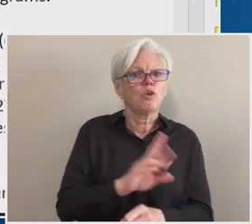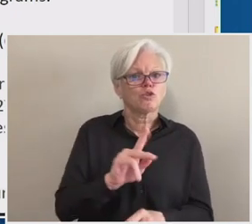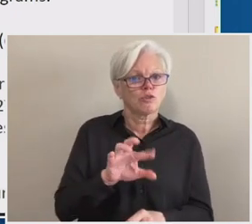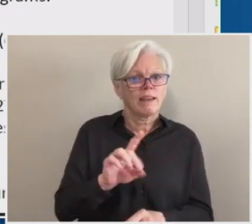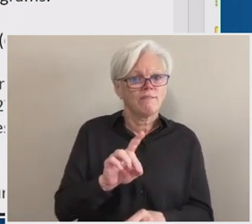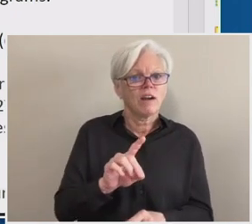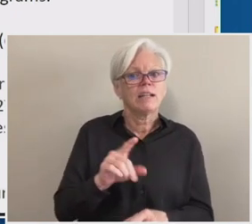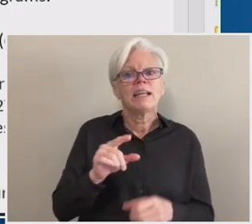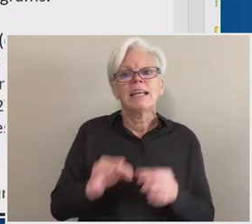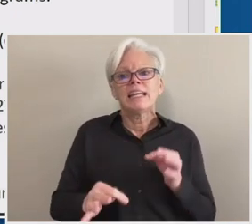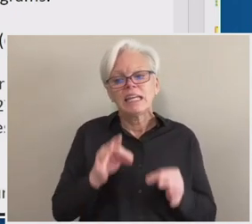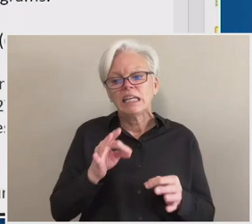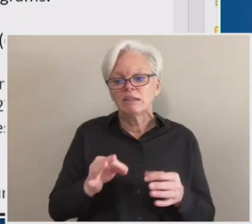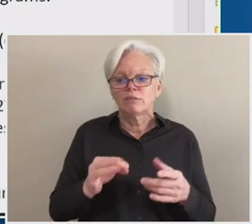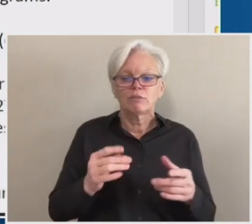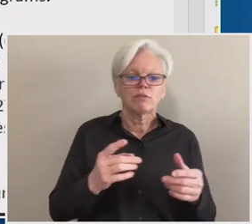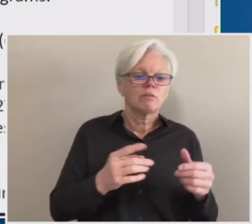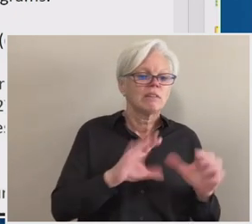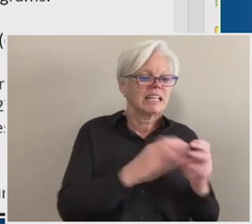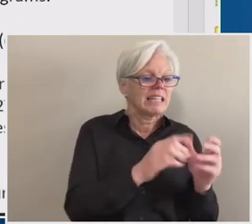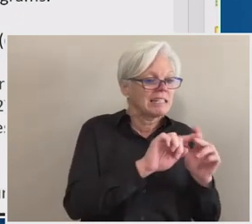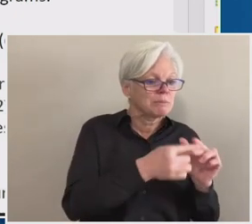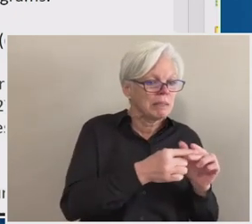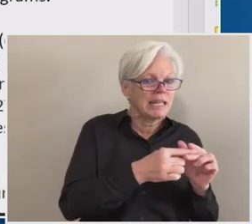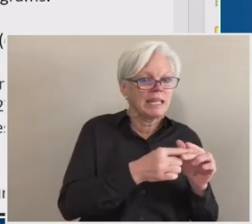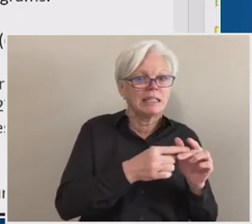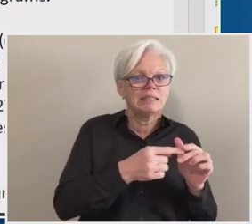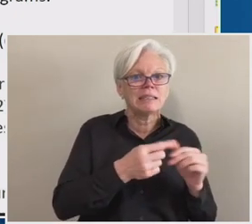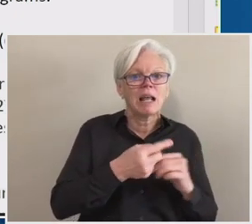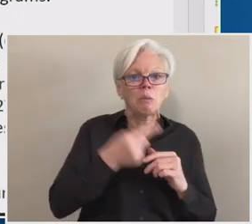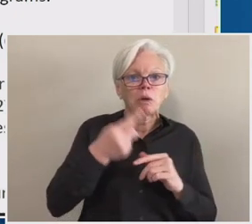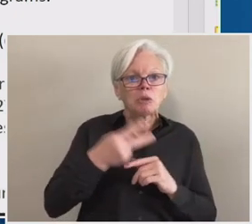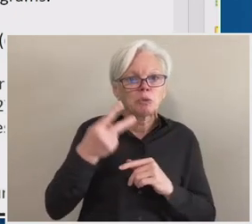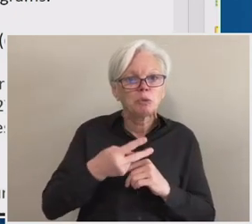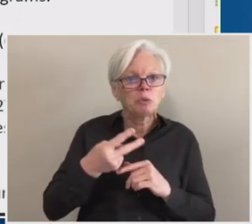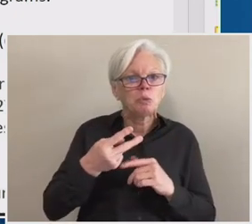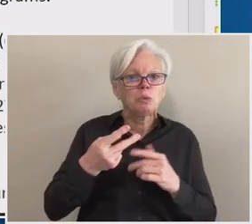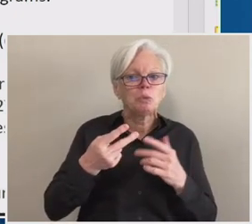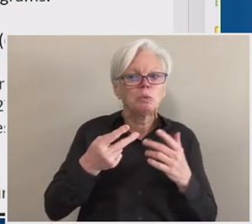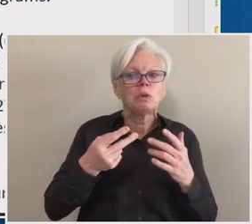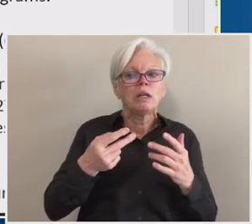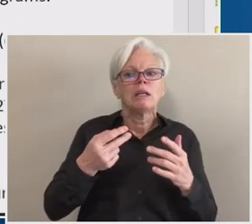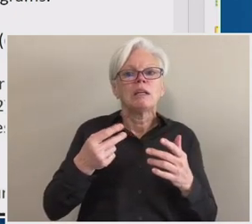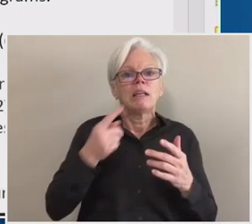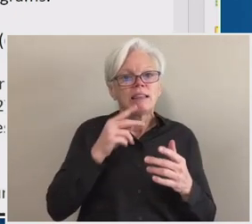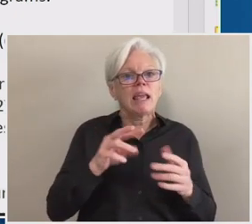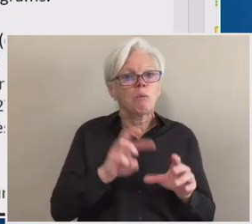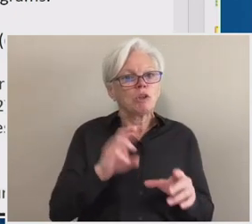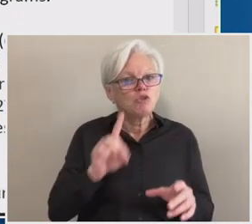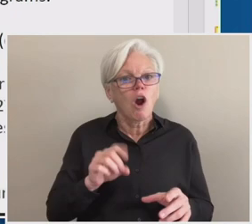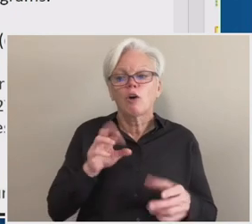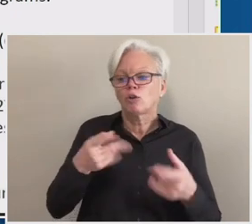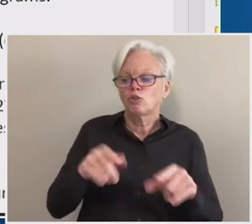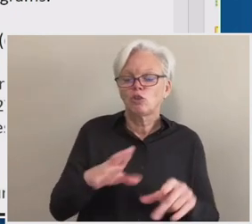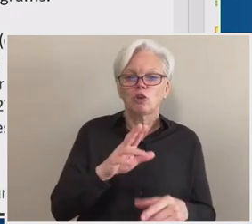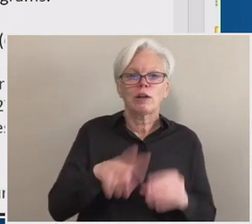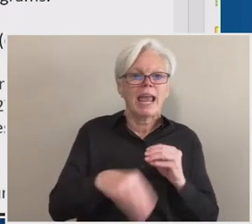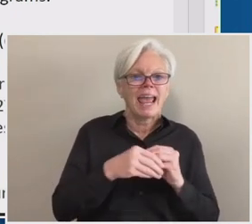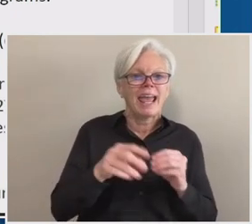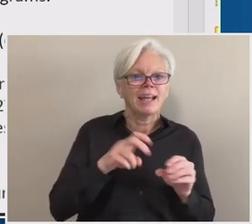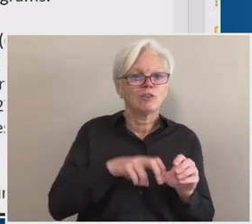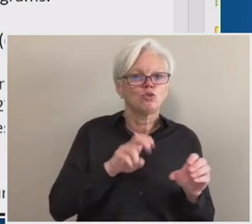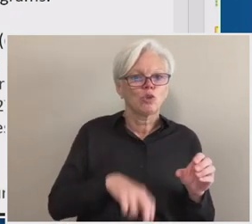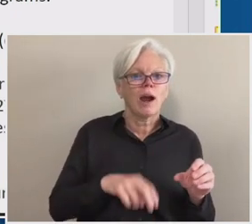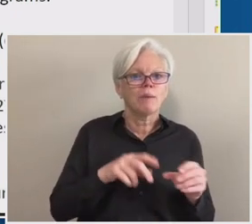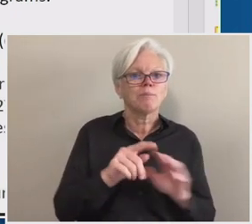very first few days of a class, or sometimes during an add drop period, that sort of thing. So for many years, some schools